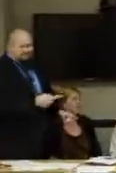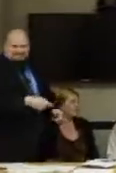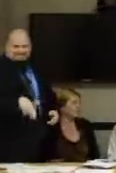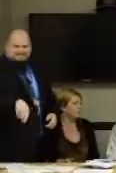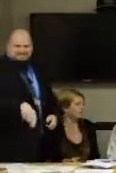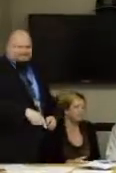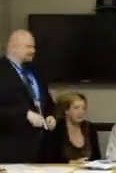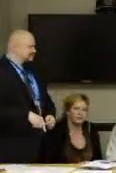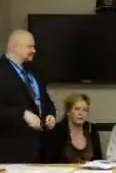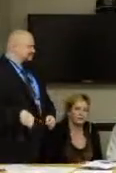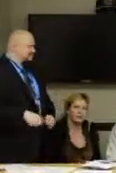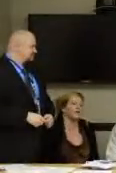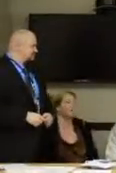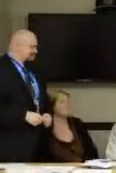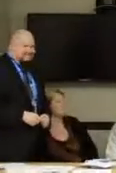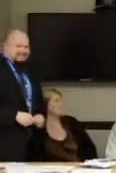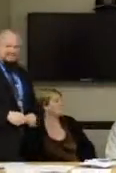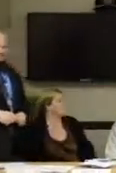Oh, would you mind coming up here?